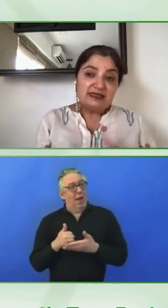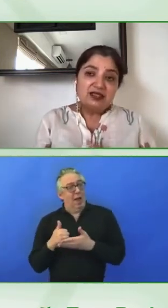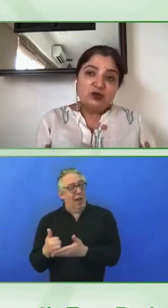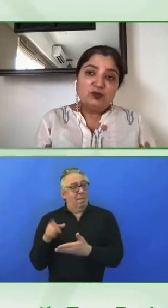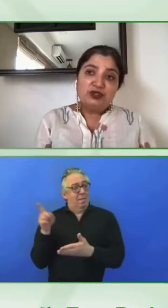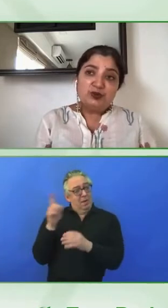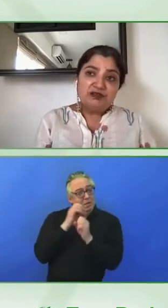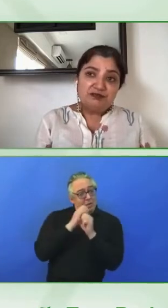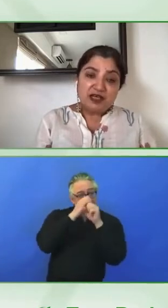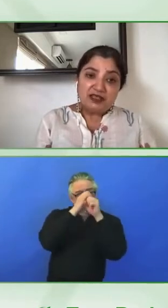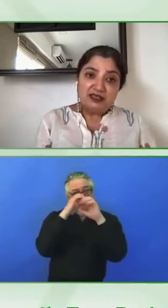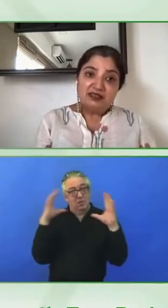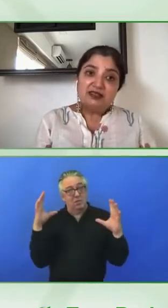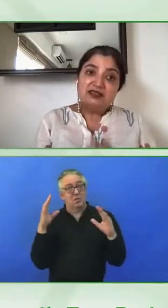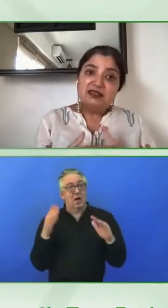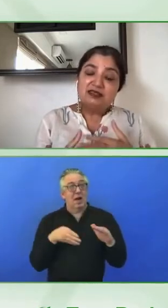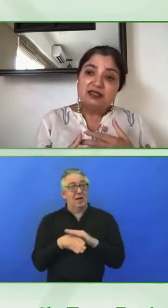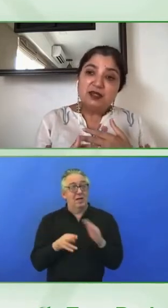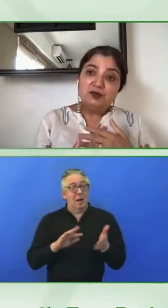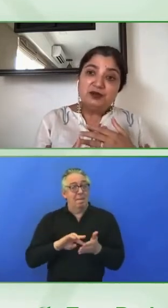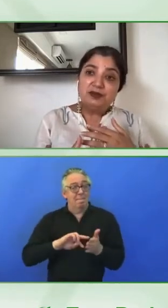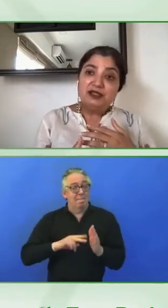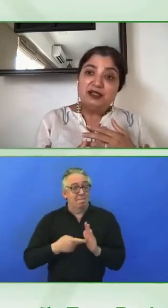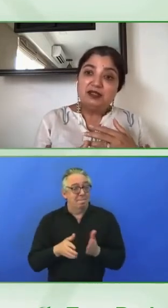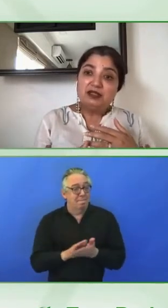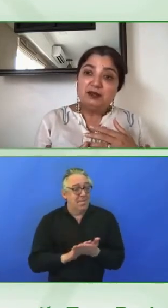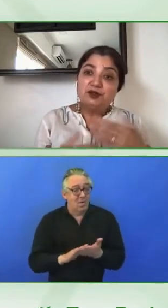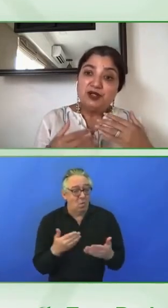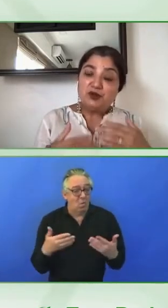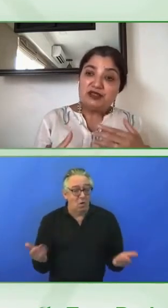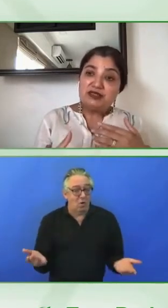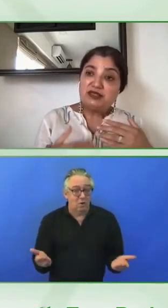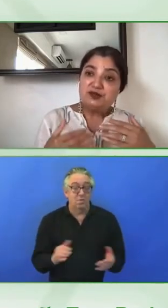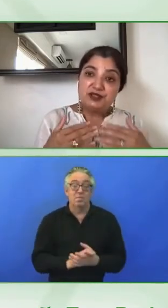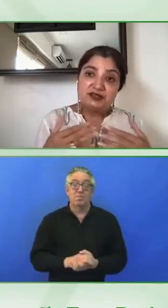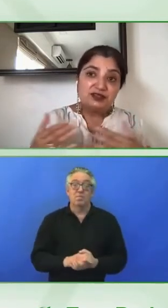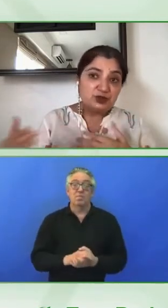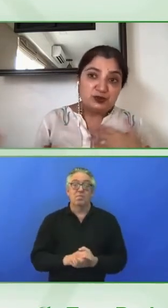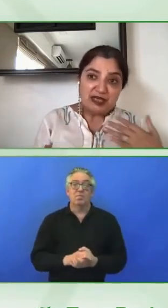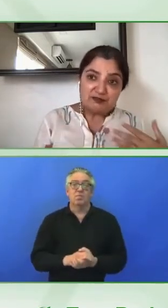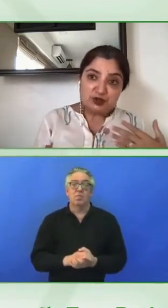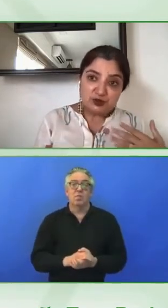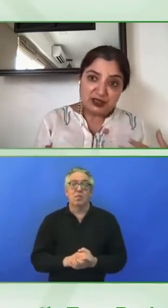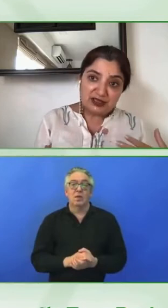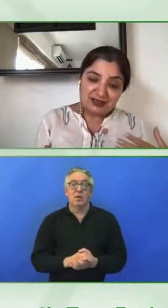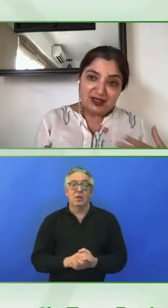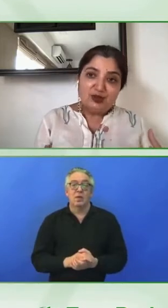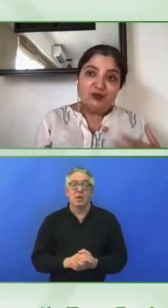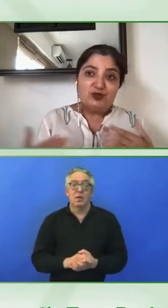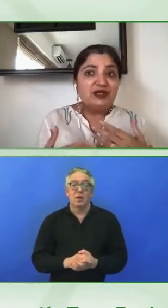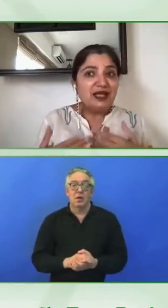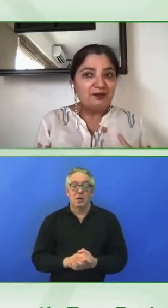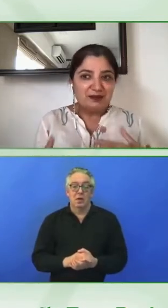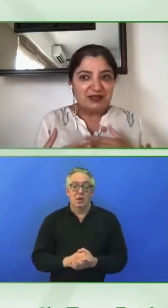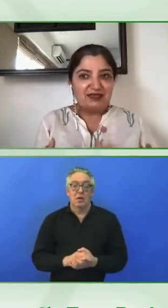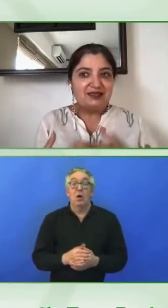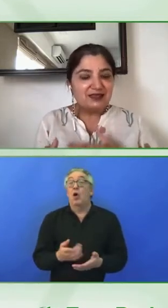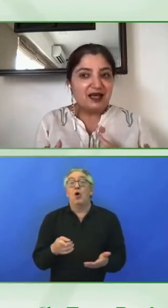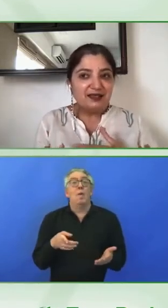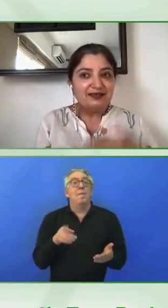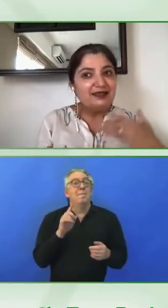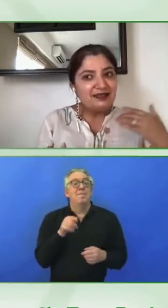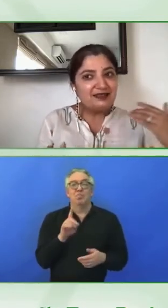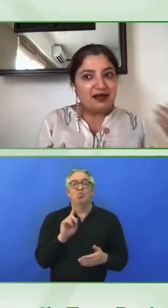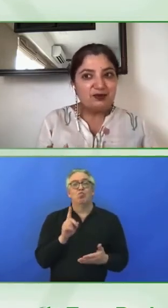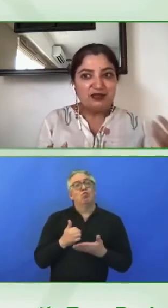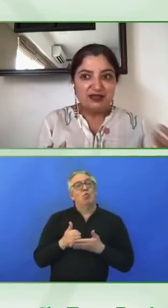assets. What you will find is that there will be a priority grid that you will have to create, which will help them then